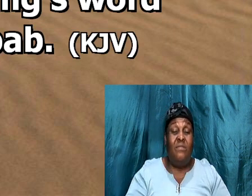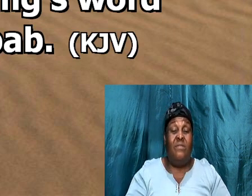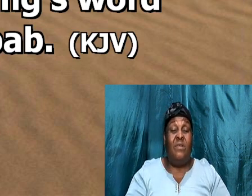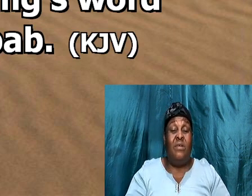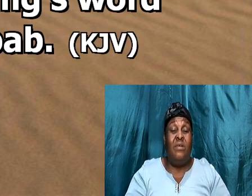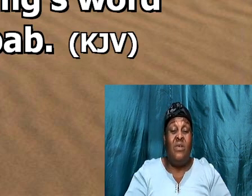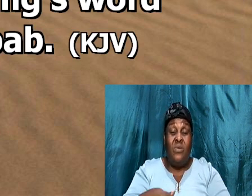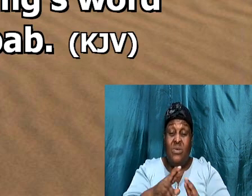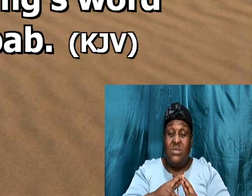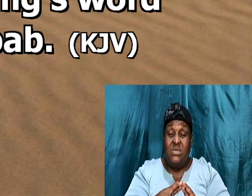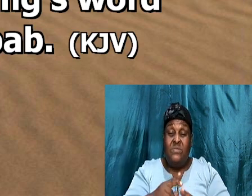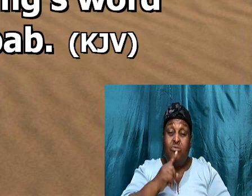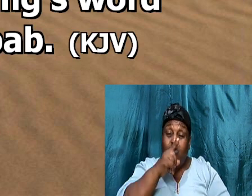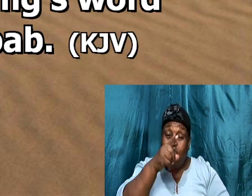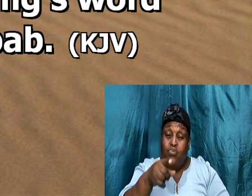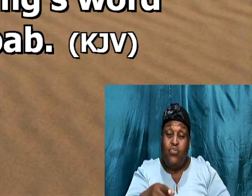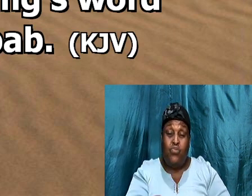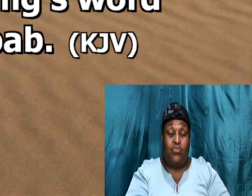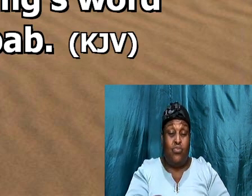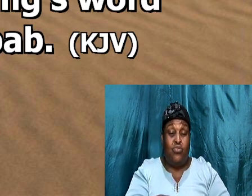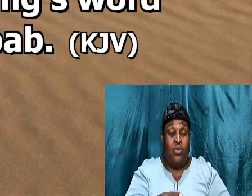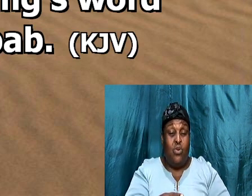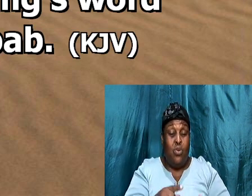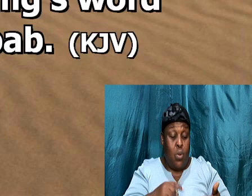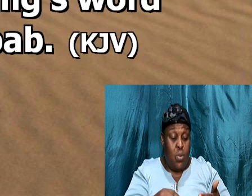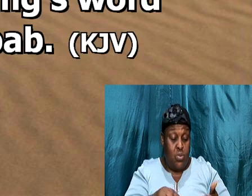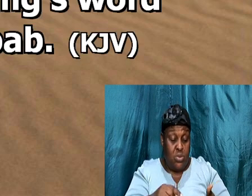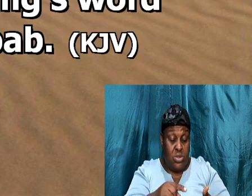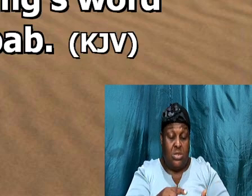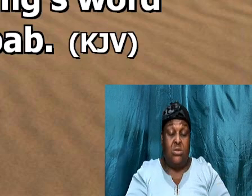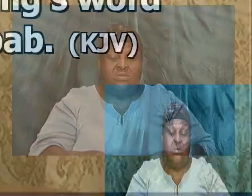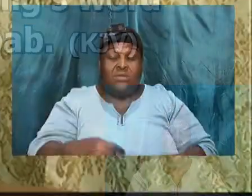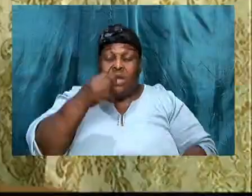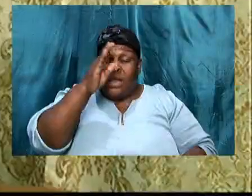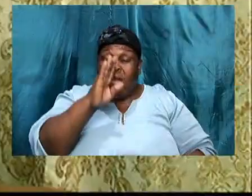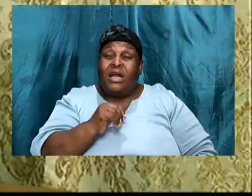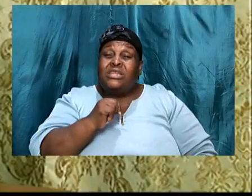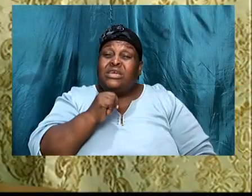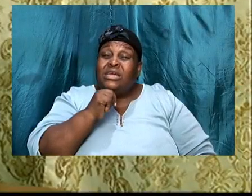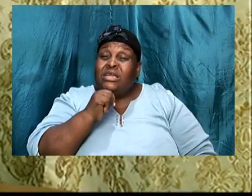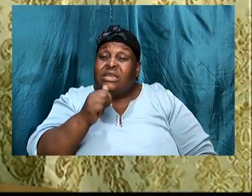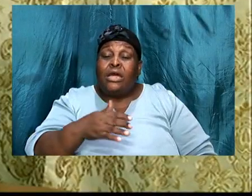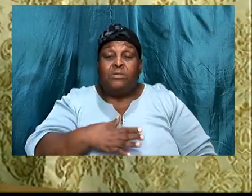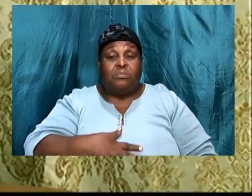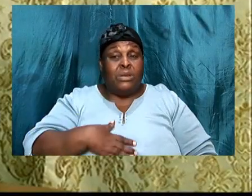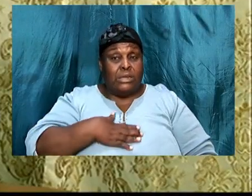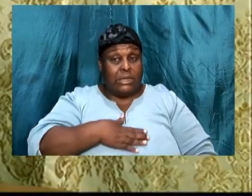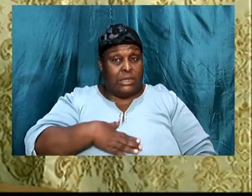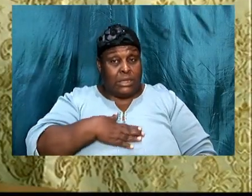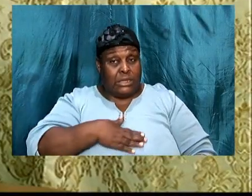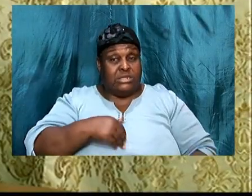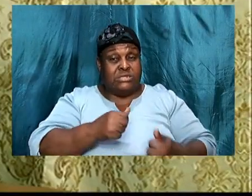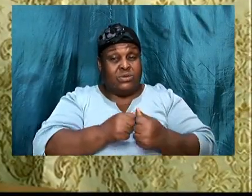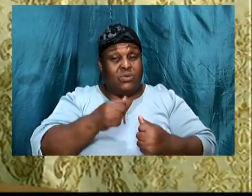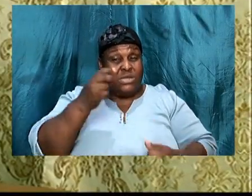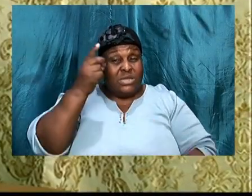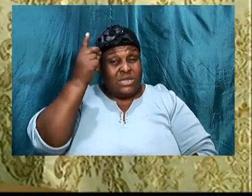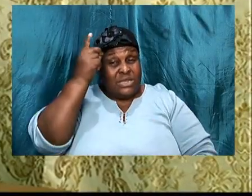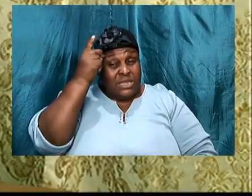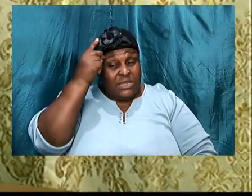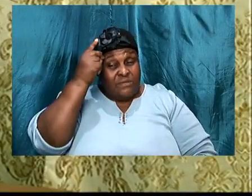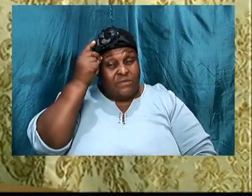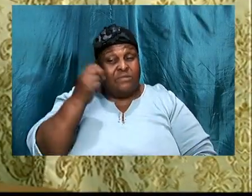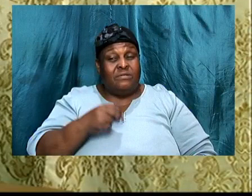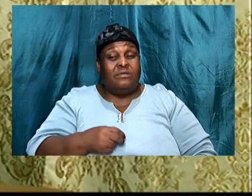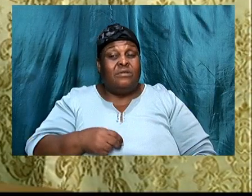for doing this, God was displeased with David, and he smote Israel,